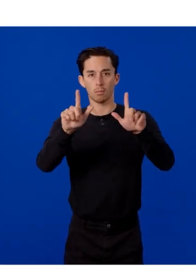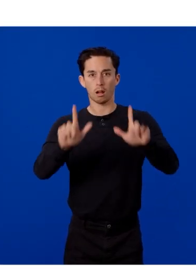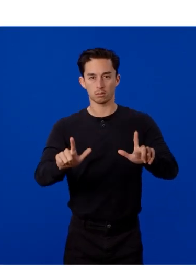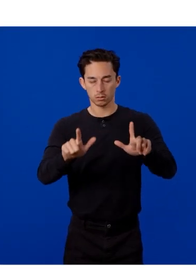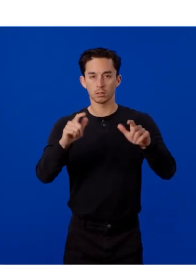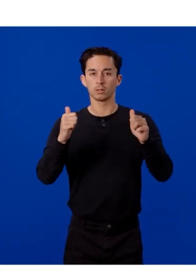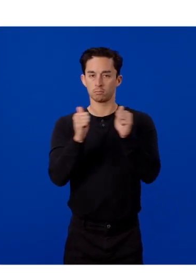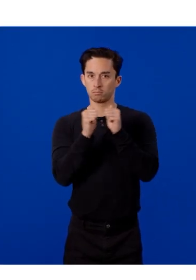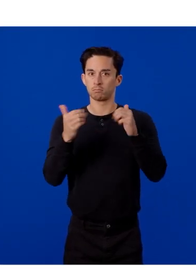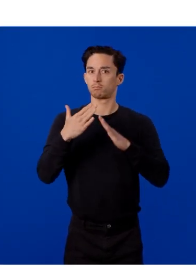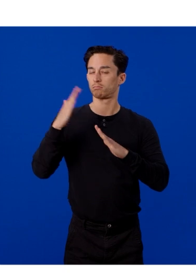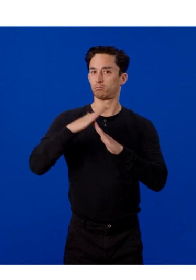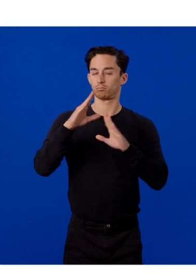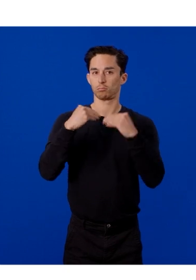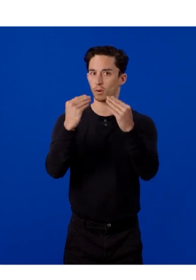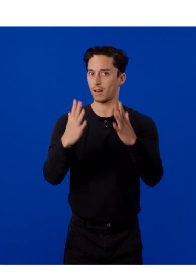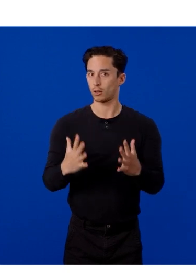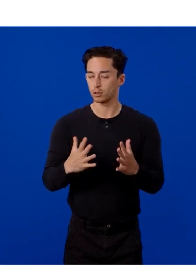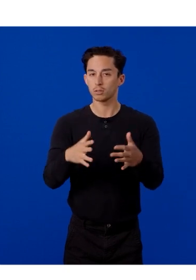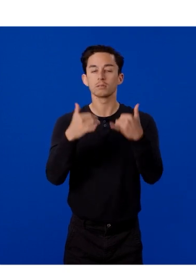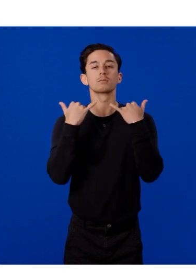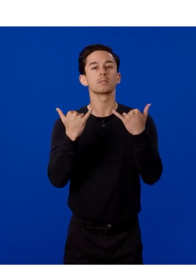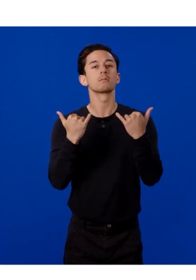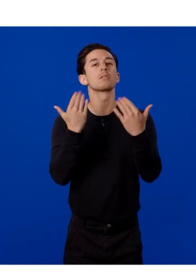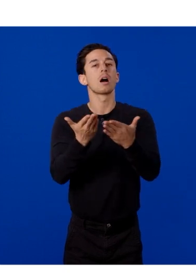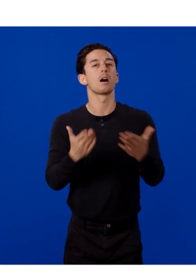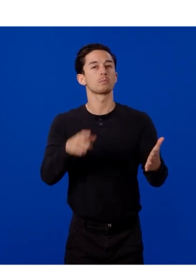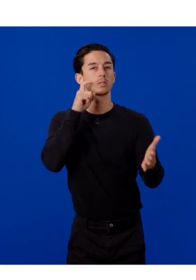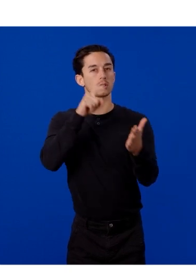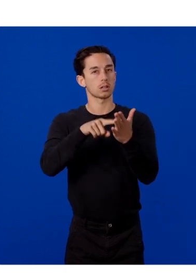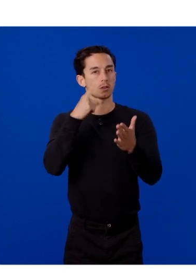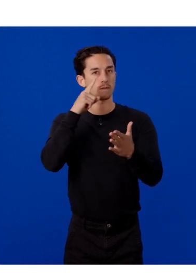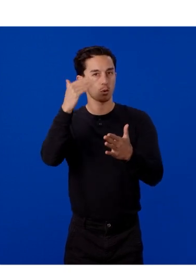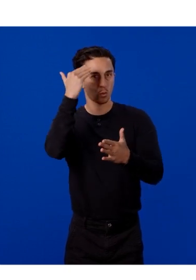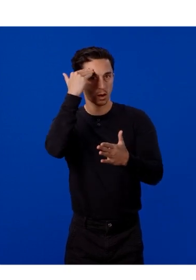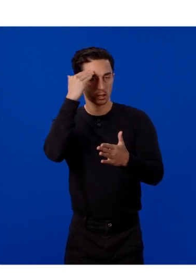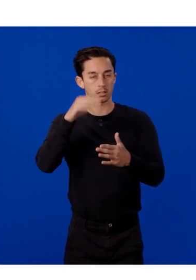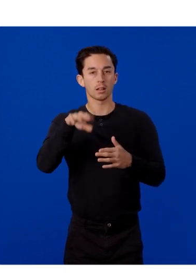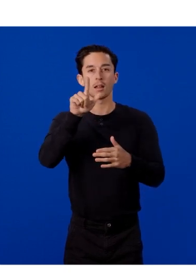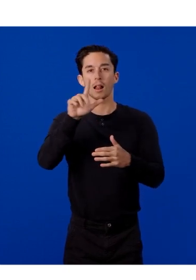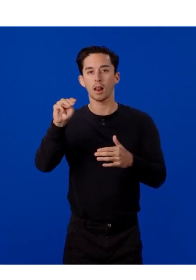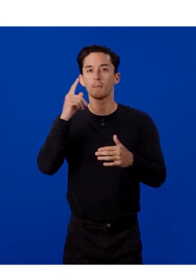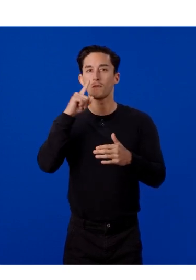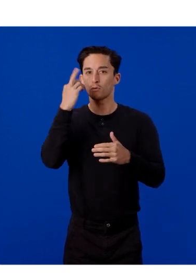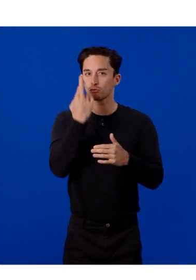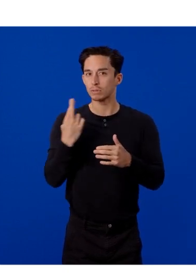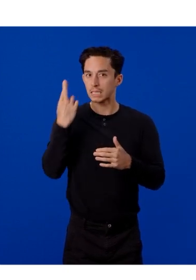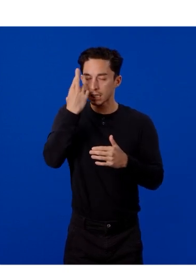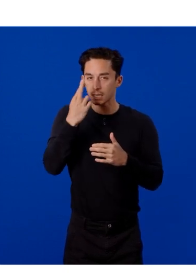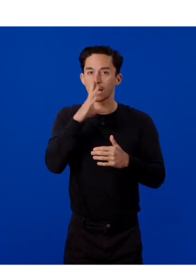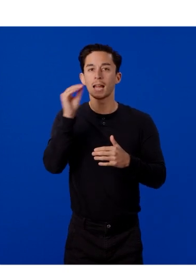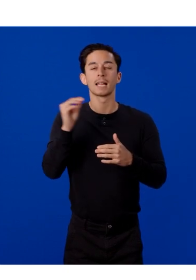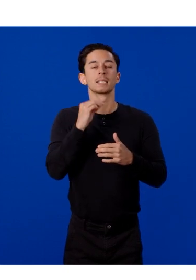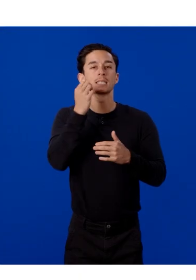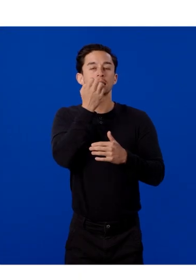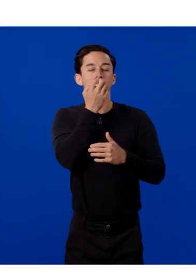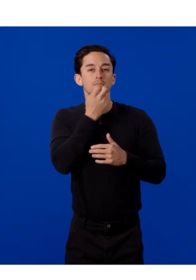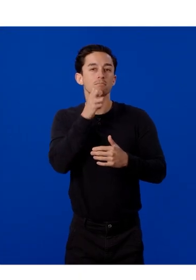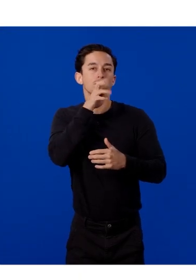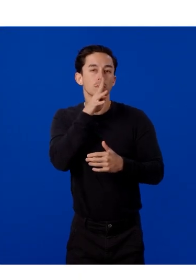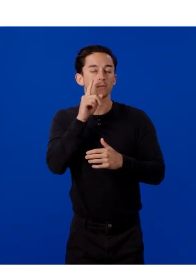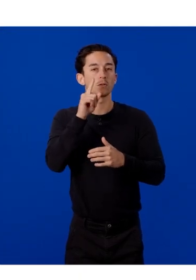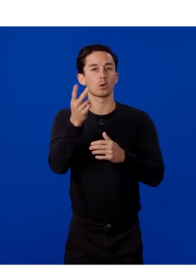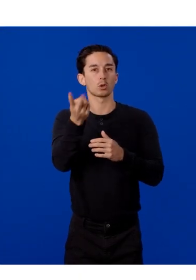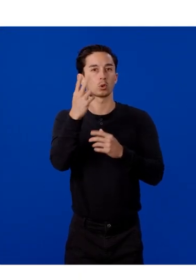-the-art providers. Now we've got object detection for awareness, the LLM for reasoning, and speech for a two-way interaction,